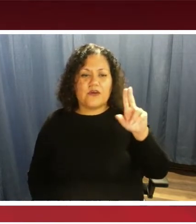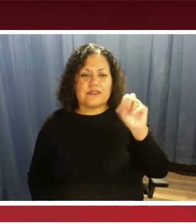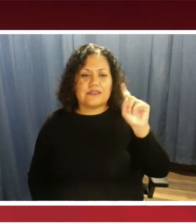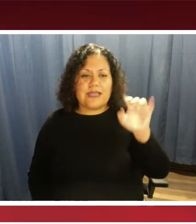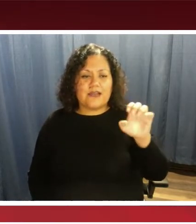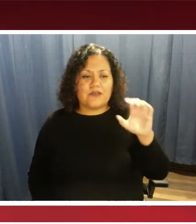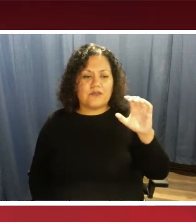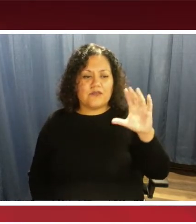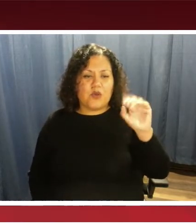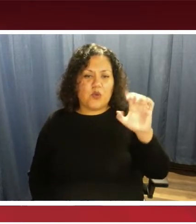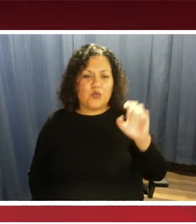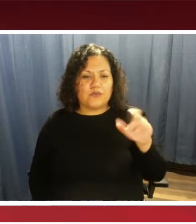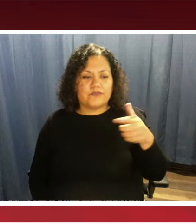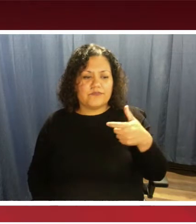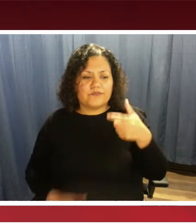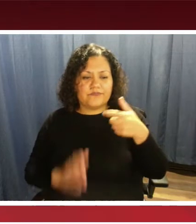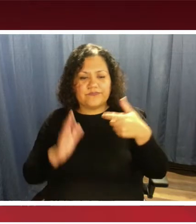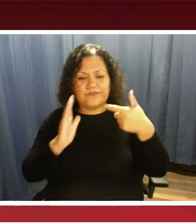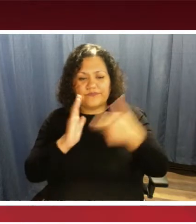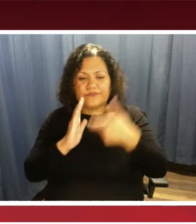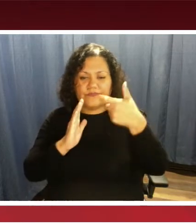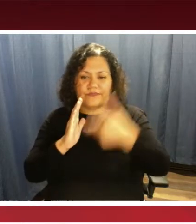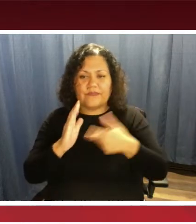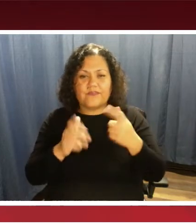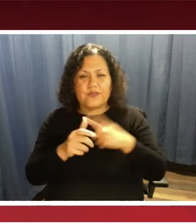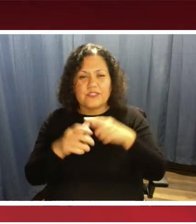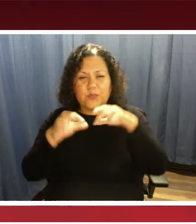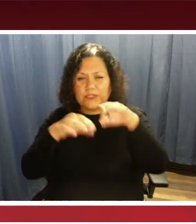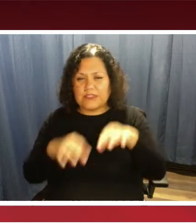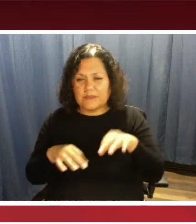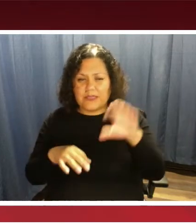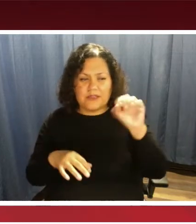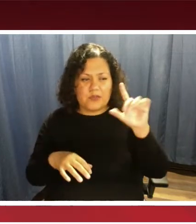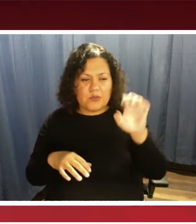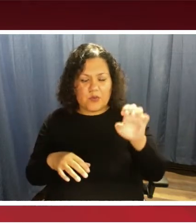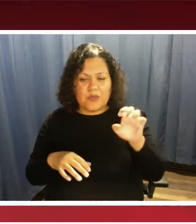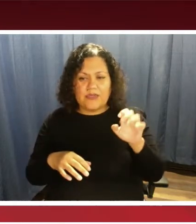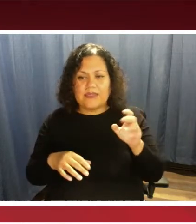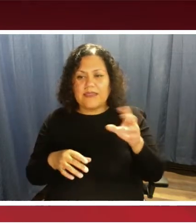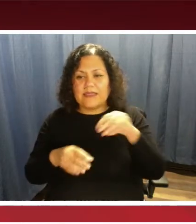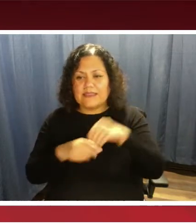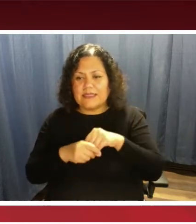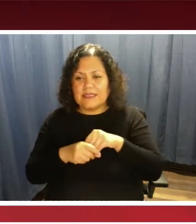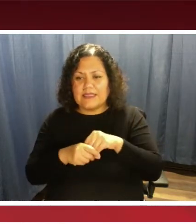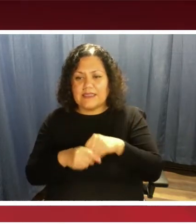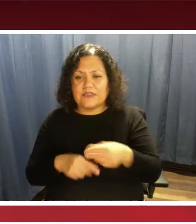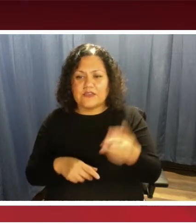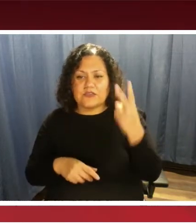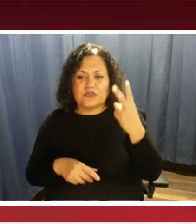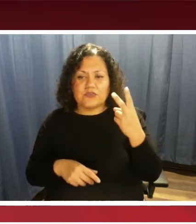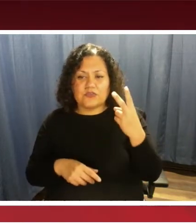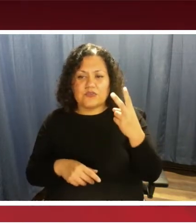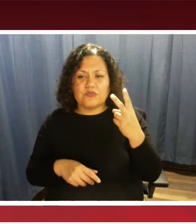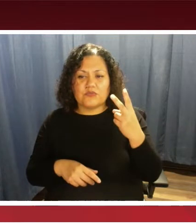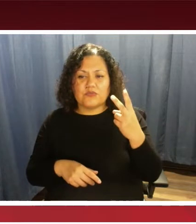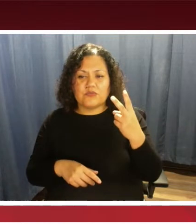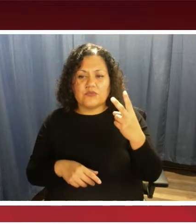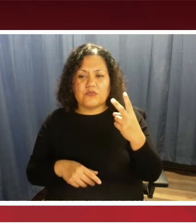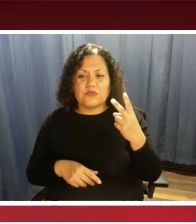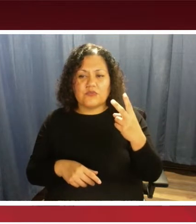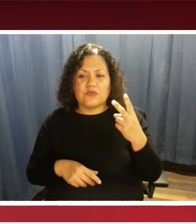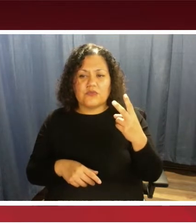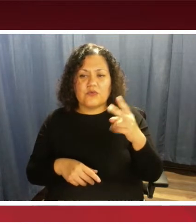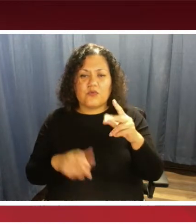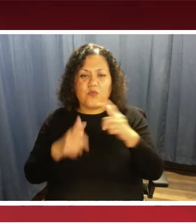So let's talk about the code first. The code is enclosed within two 1-inch wide-squared frames.